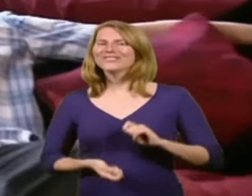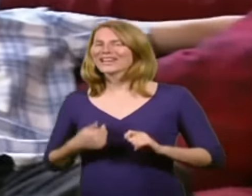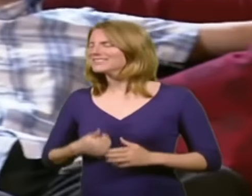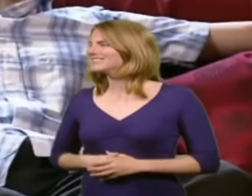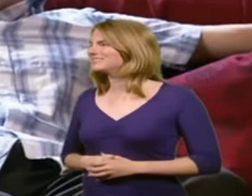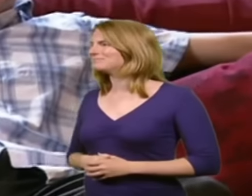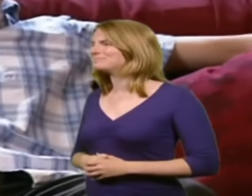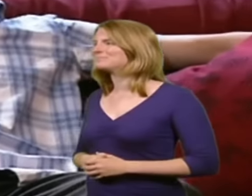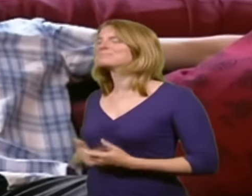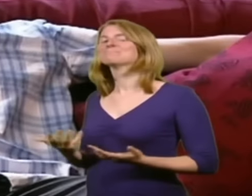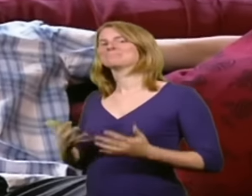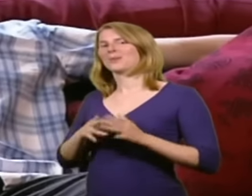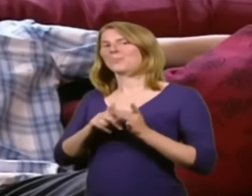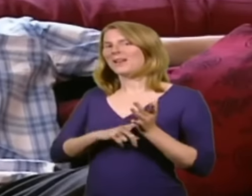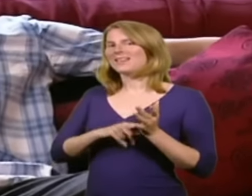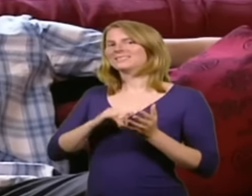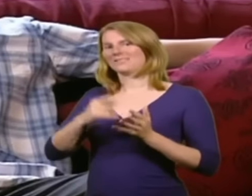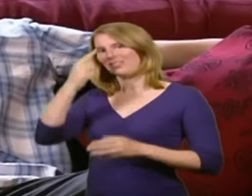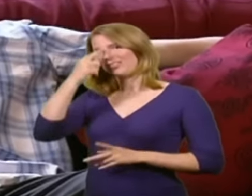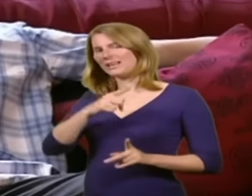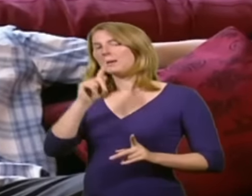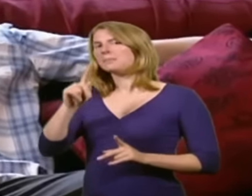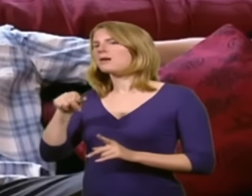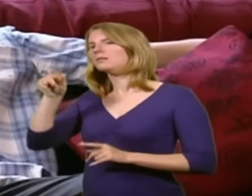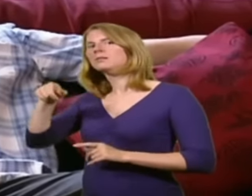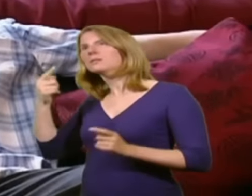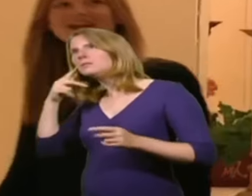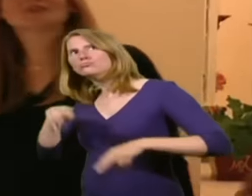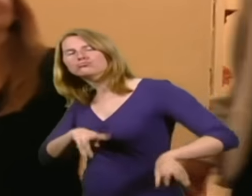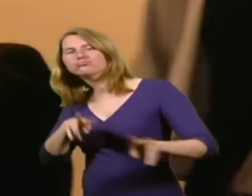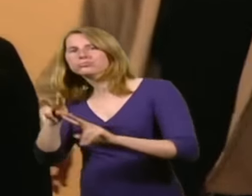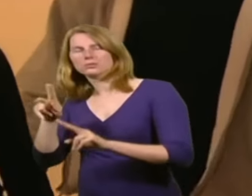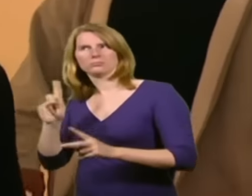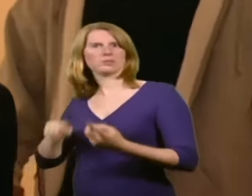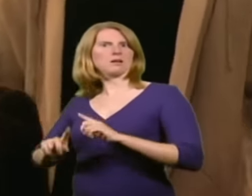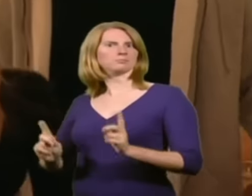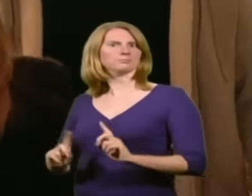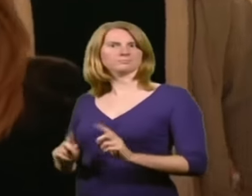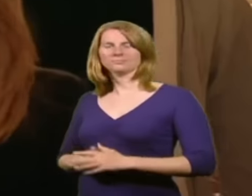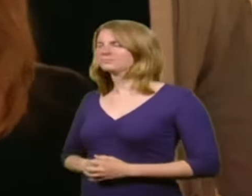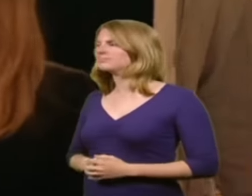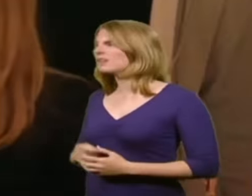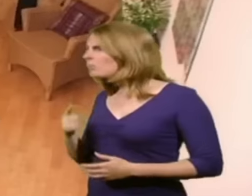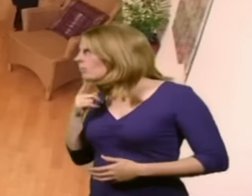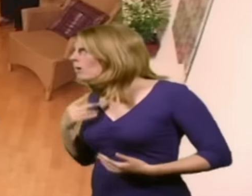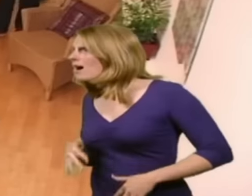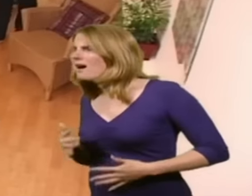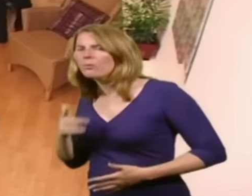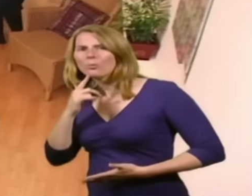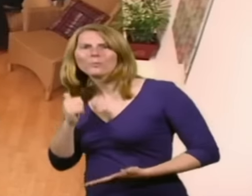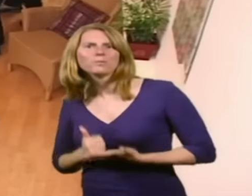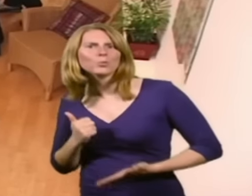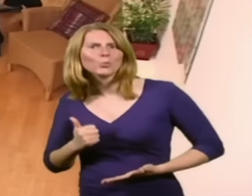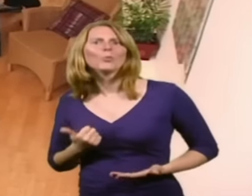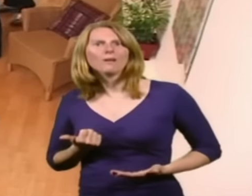So that's what Will and Steph think, but what about those viewers? How are they going to react? Wow. It looks great. This is really nice there,